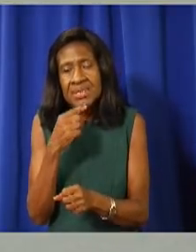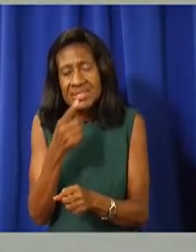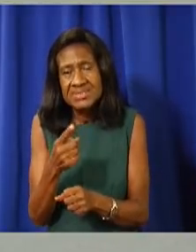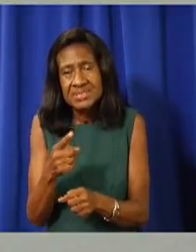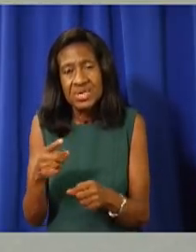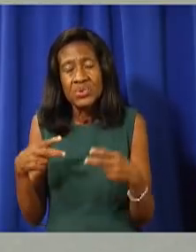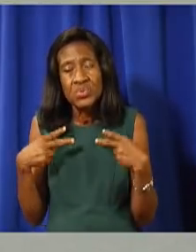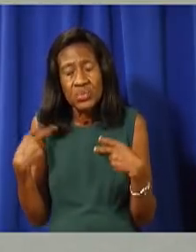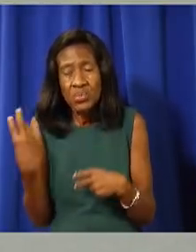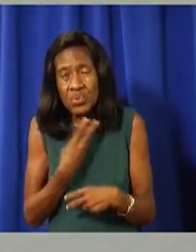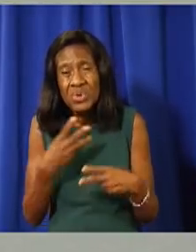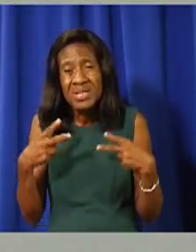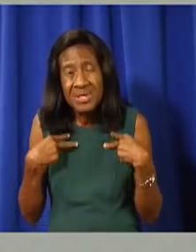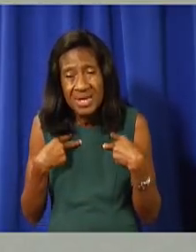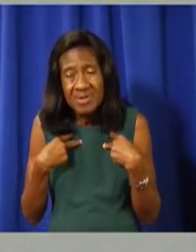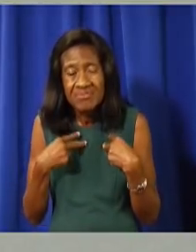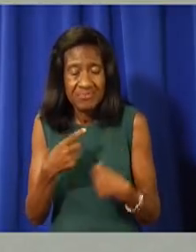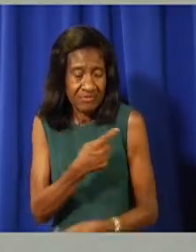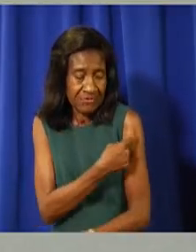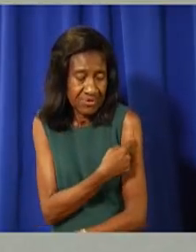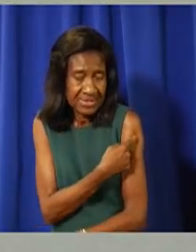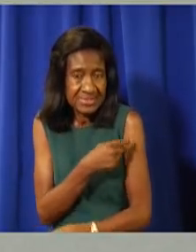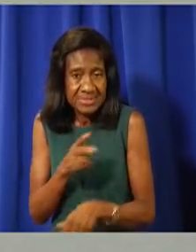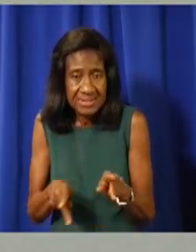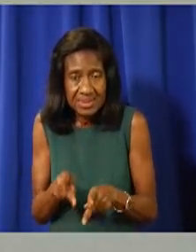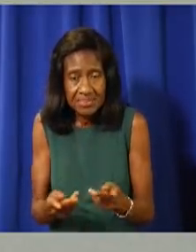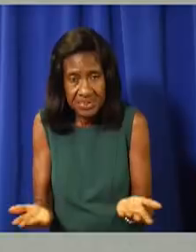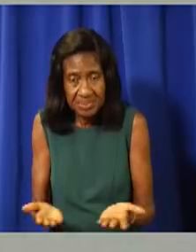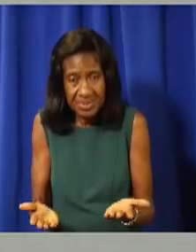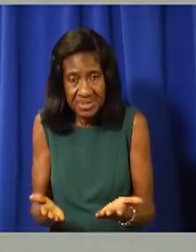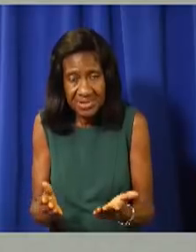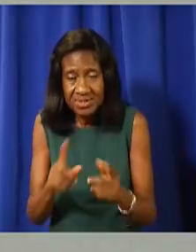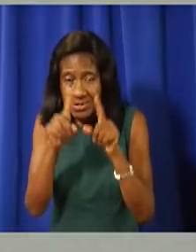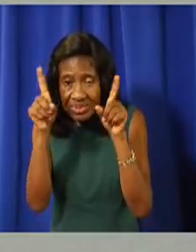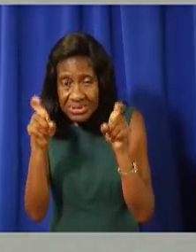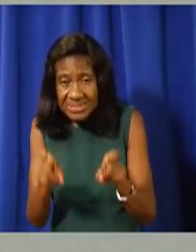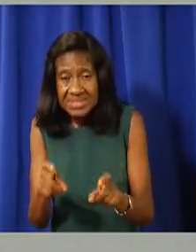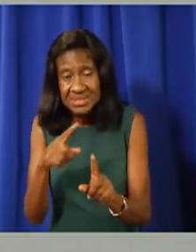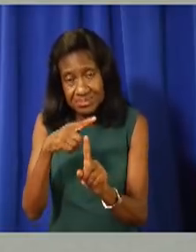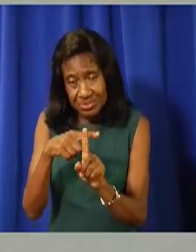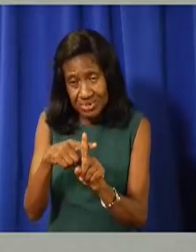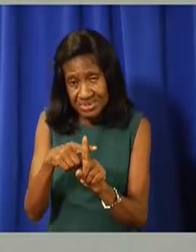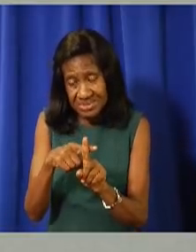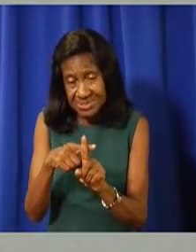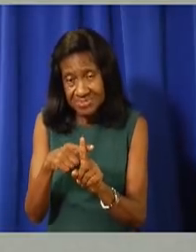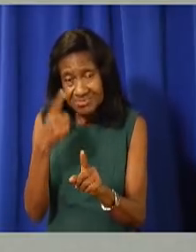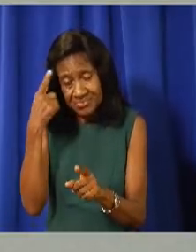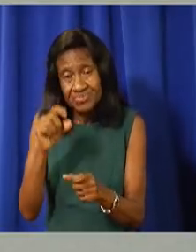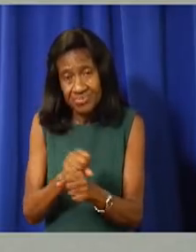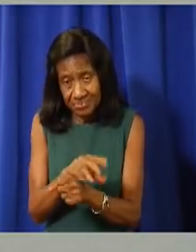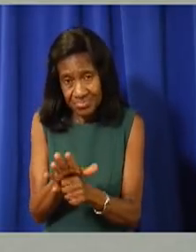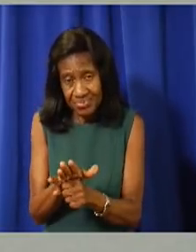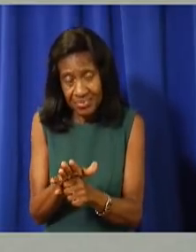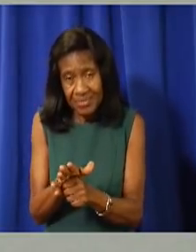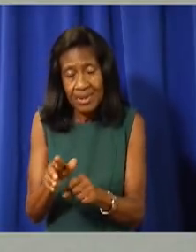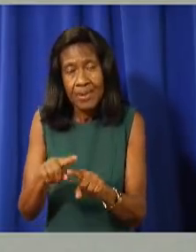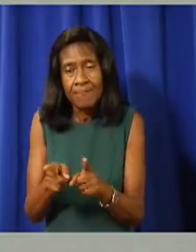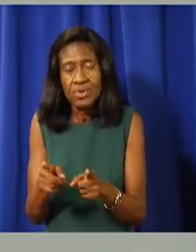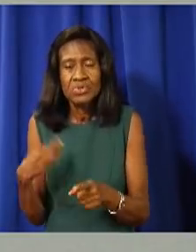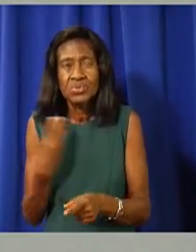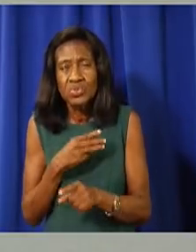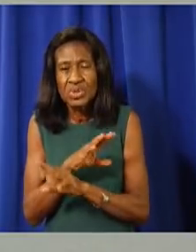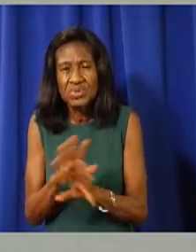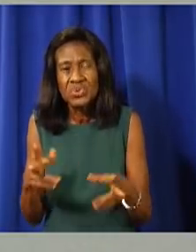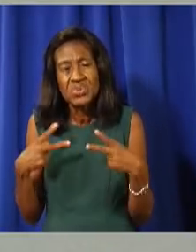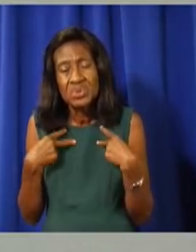positive here. Um, we haven't thankfully had anybody that, um, you know, got really sick or anything.